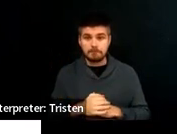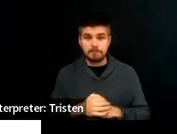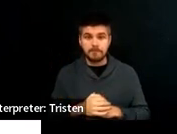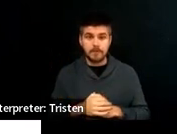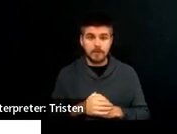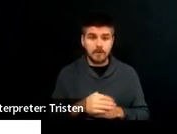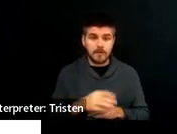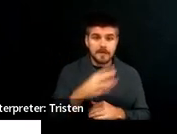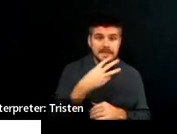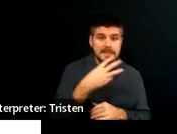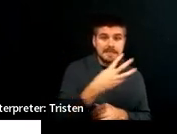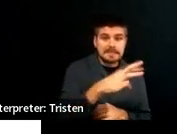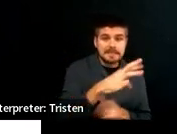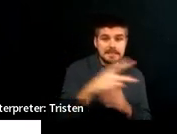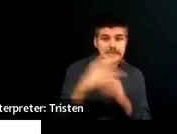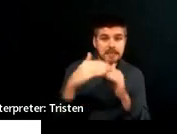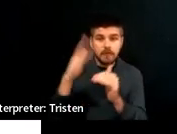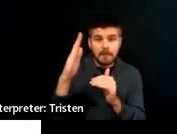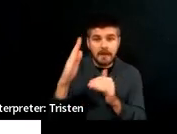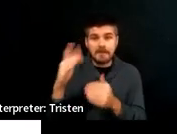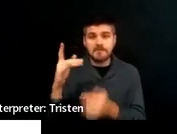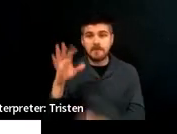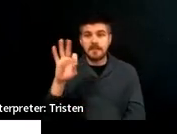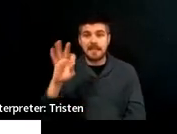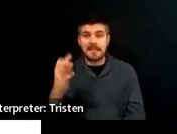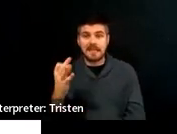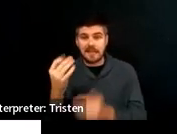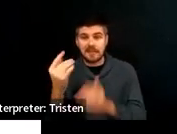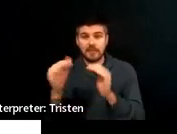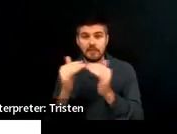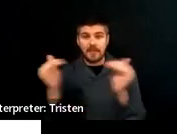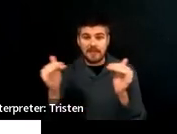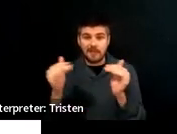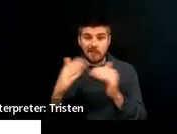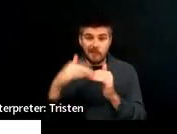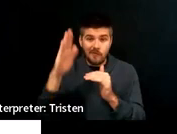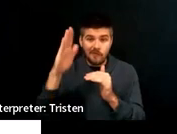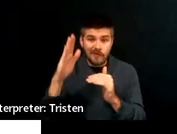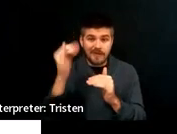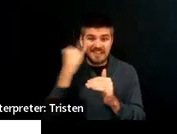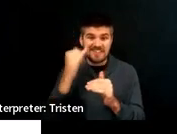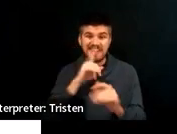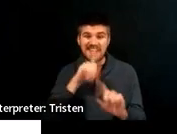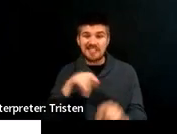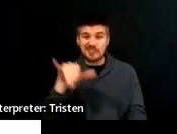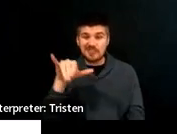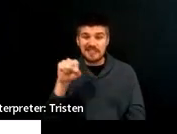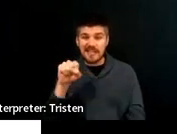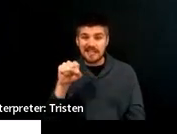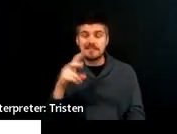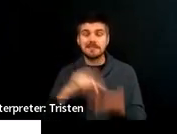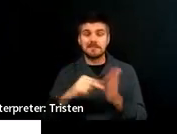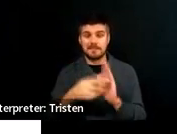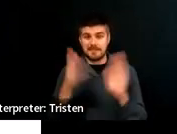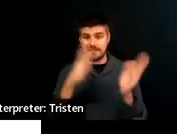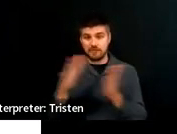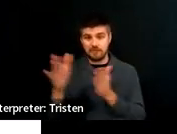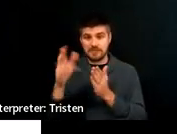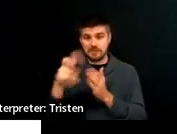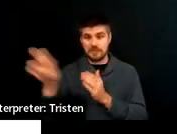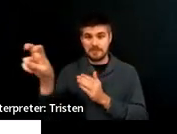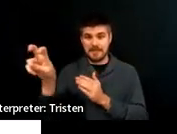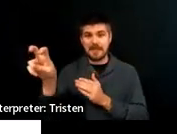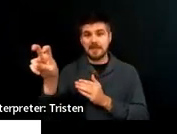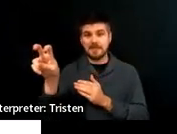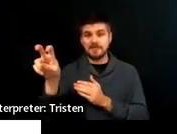16 or older? Are they 9th grade or over? If the answer is yes, the transition plan should inform the rest of the